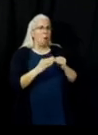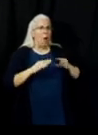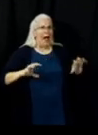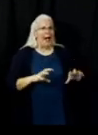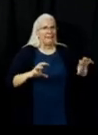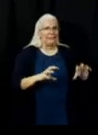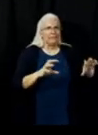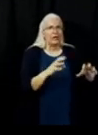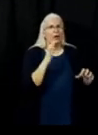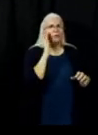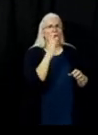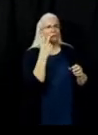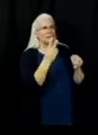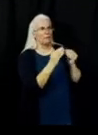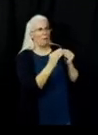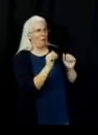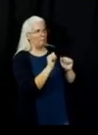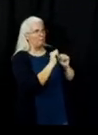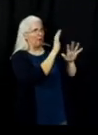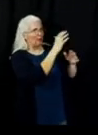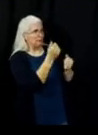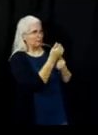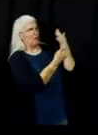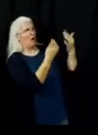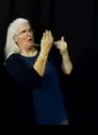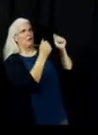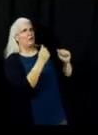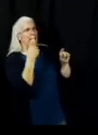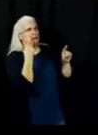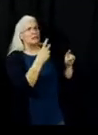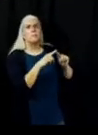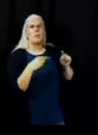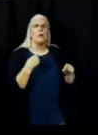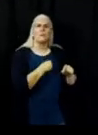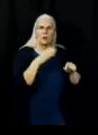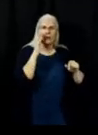that is a planned operation that we'll be starting or continuing tonight.